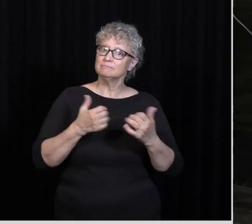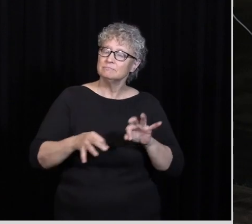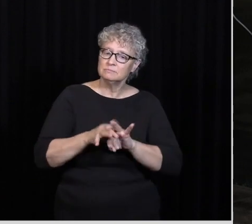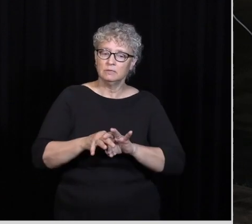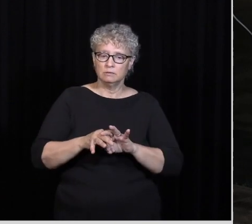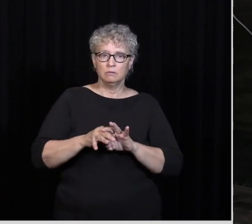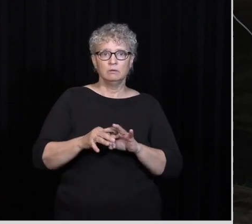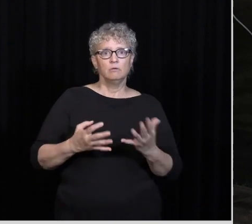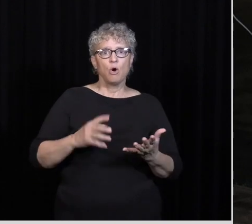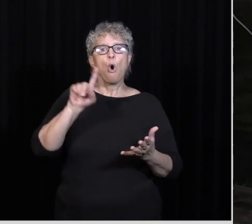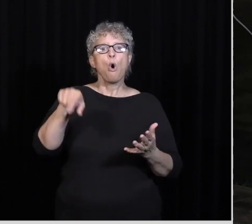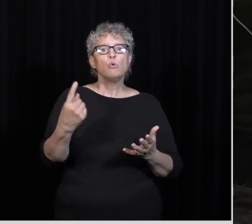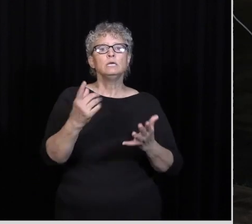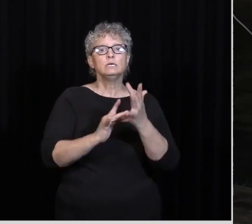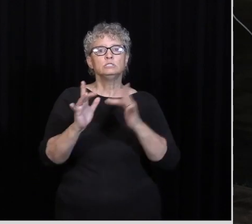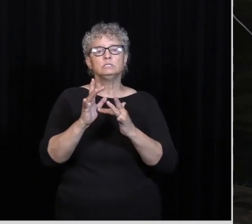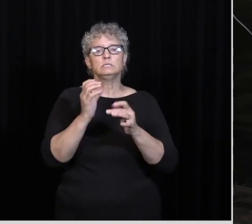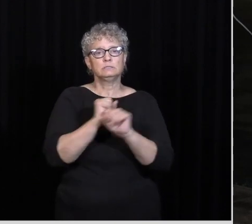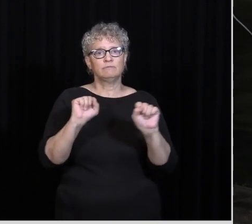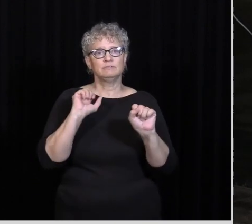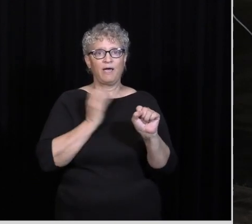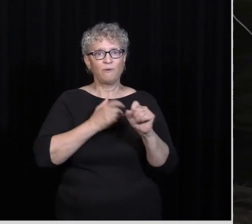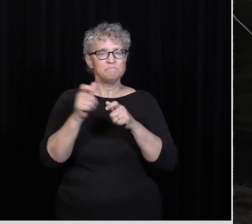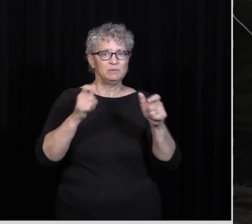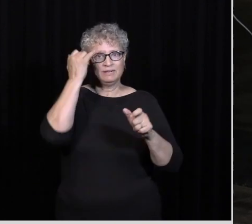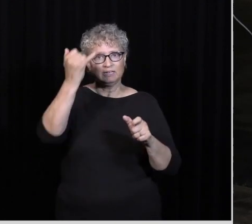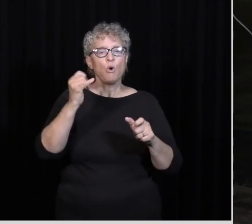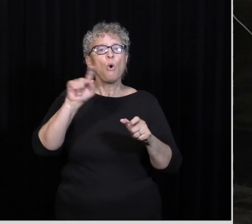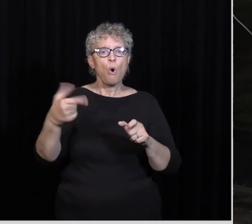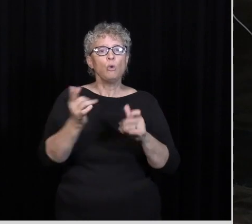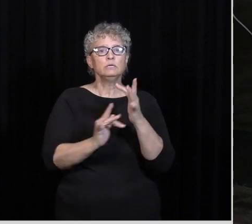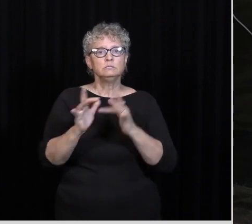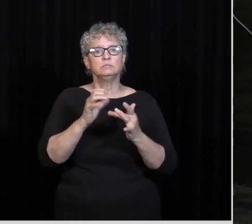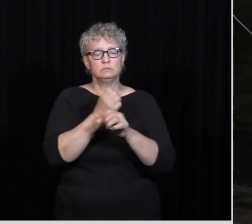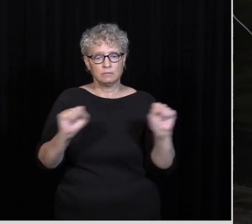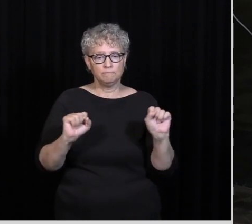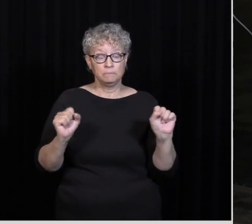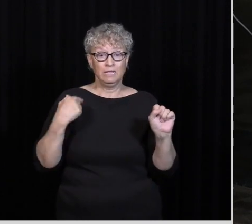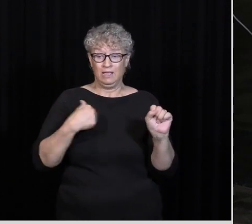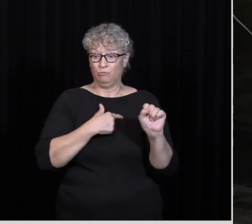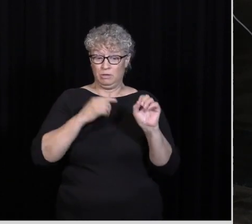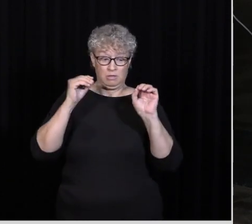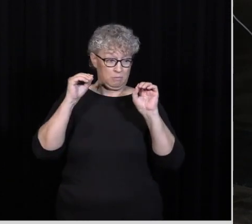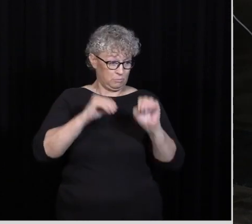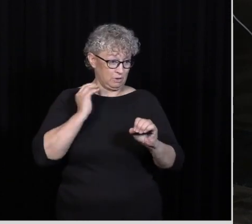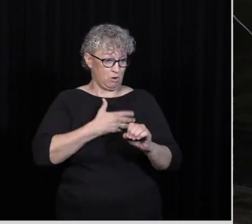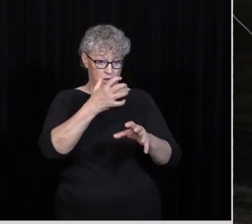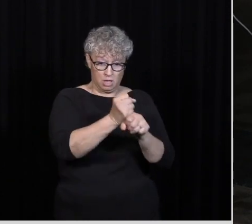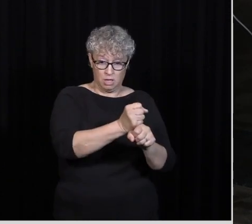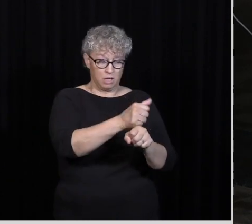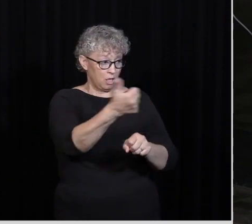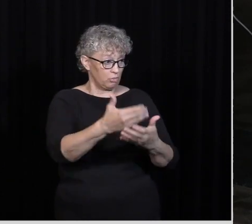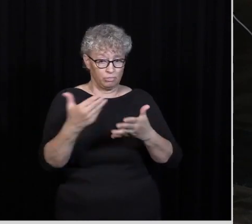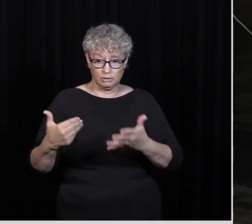saves Only Jesus saves That's what's true And the reason that's important Is because if we start To put our confidence Our efforts in other